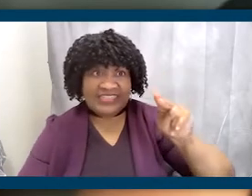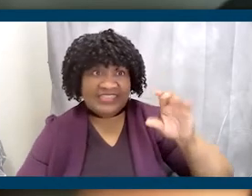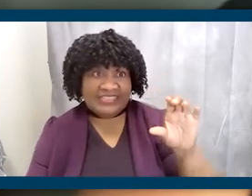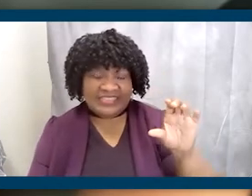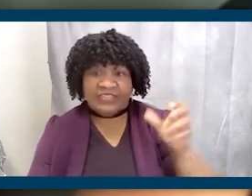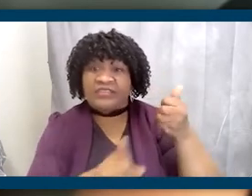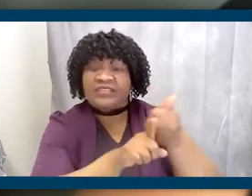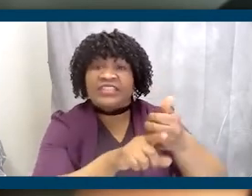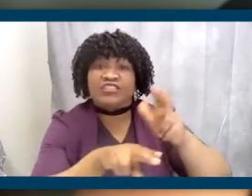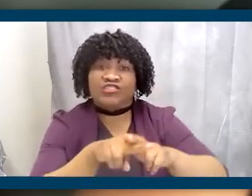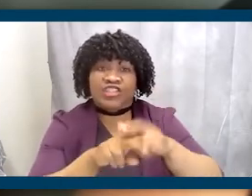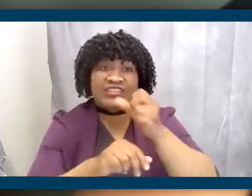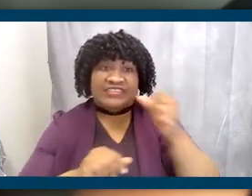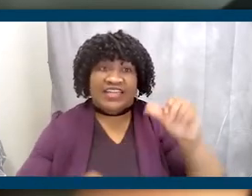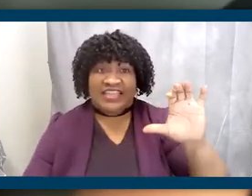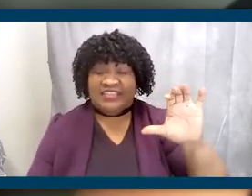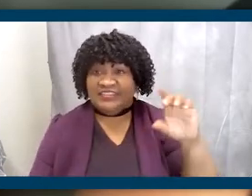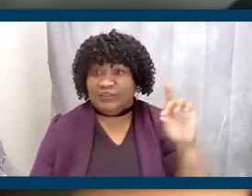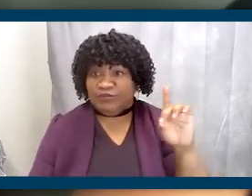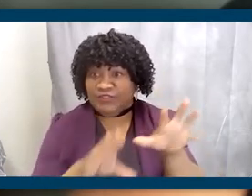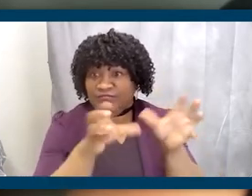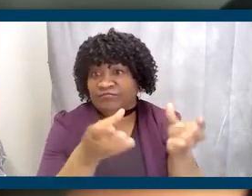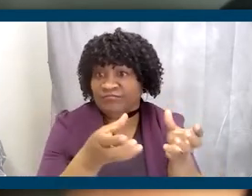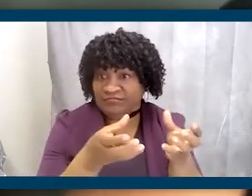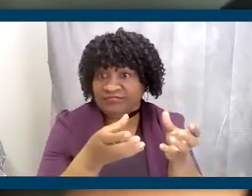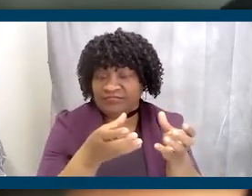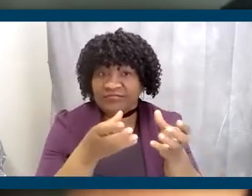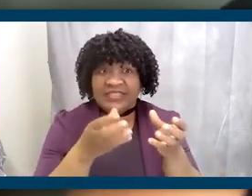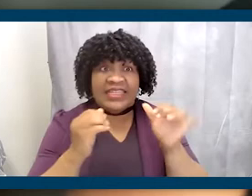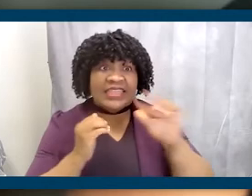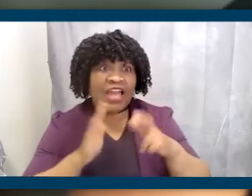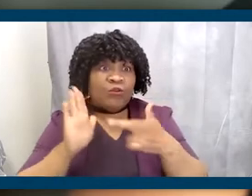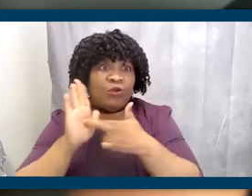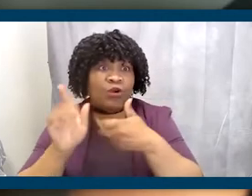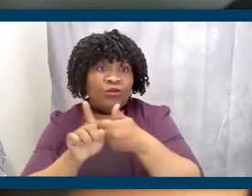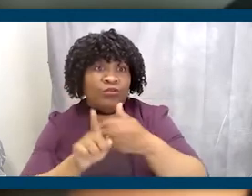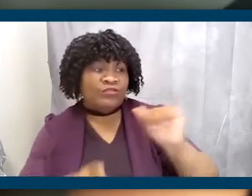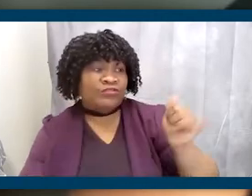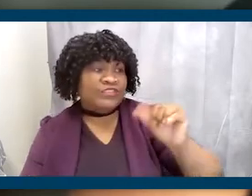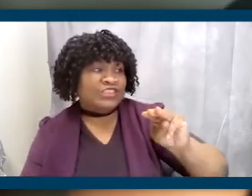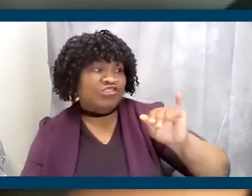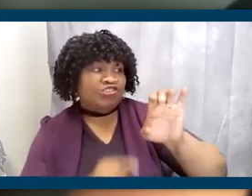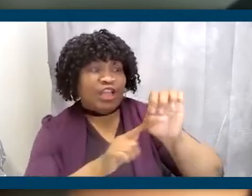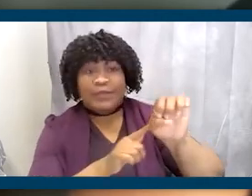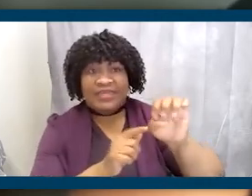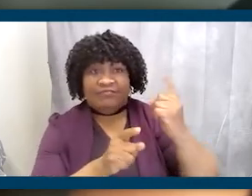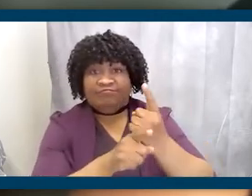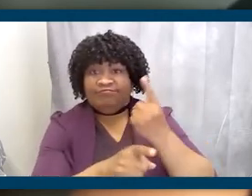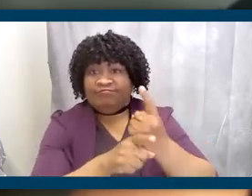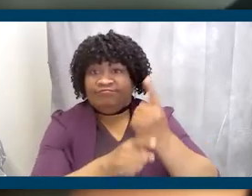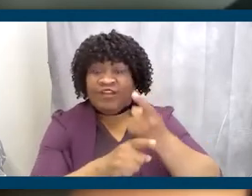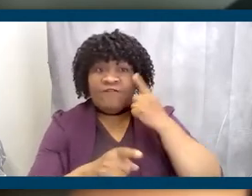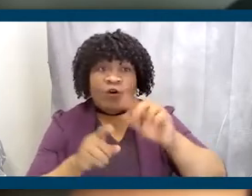chair of the South Carolina Democratic Party. In that role, Jamie worked to strike the right balance for